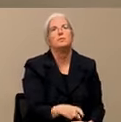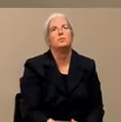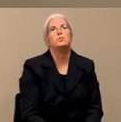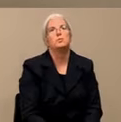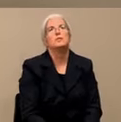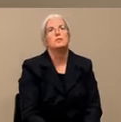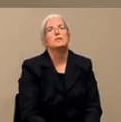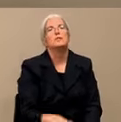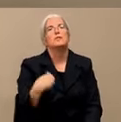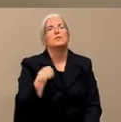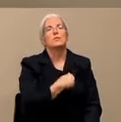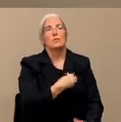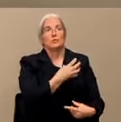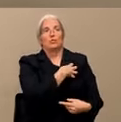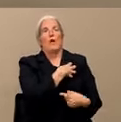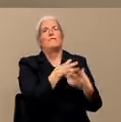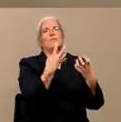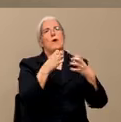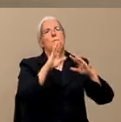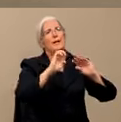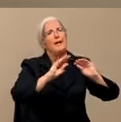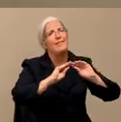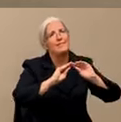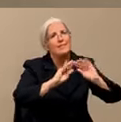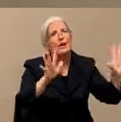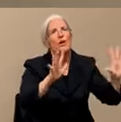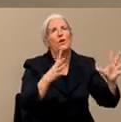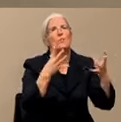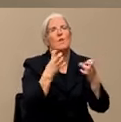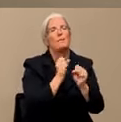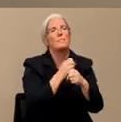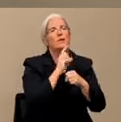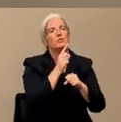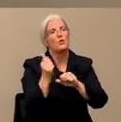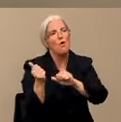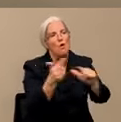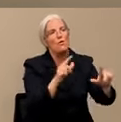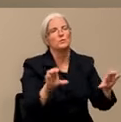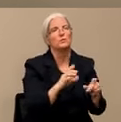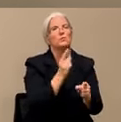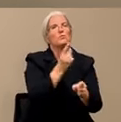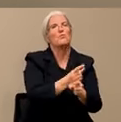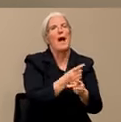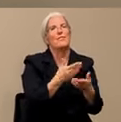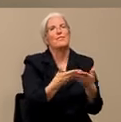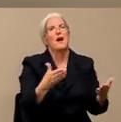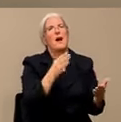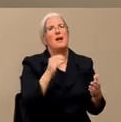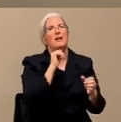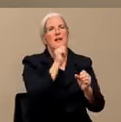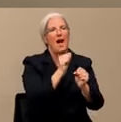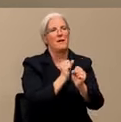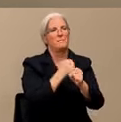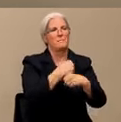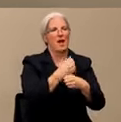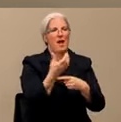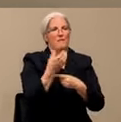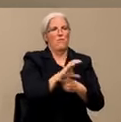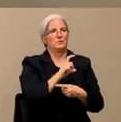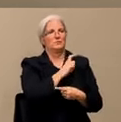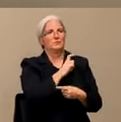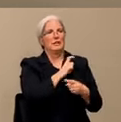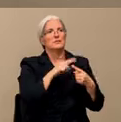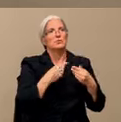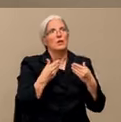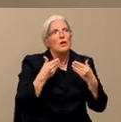to, again, get everyone to do the right thing and not make this a law enforcement function. So this